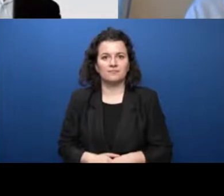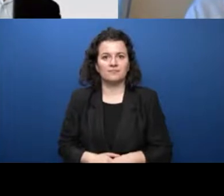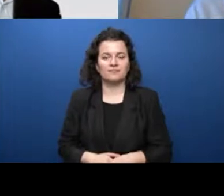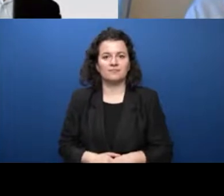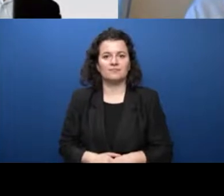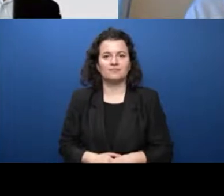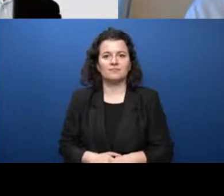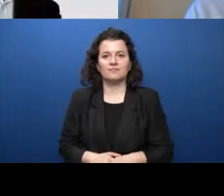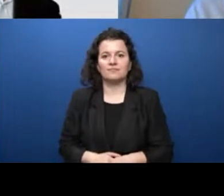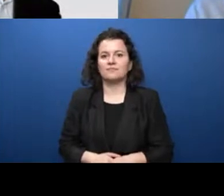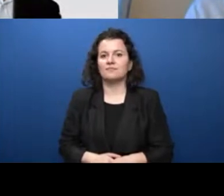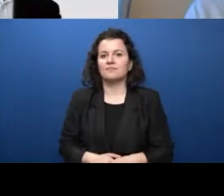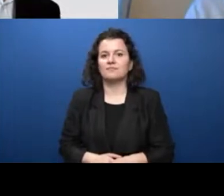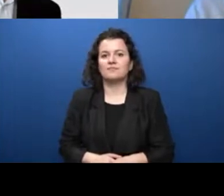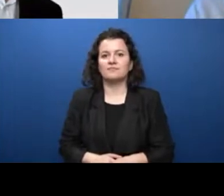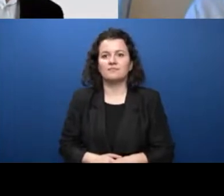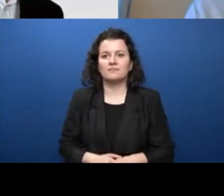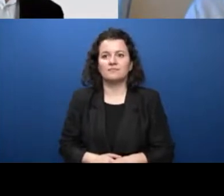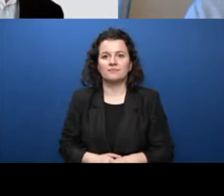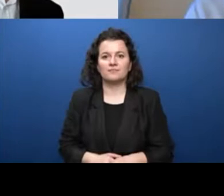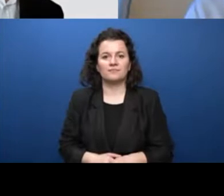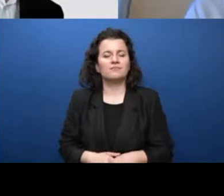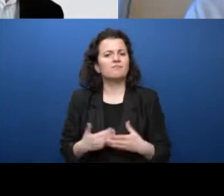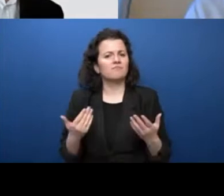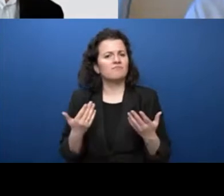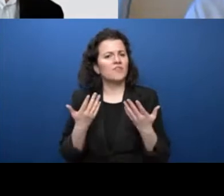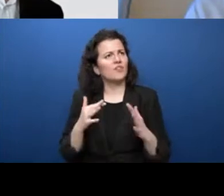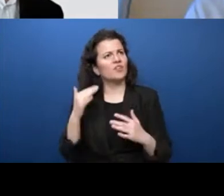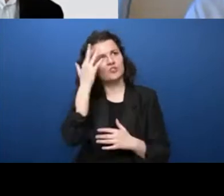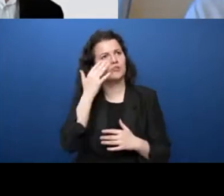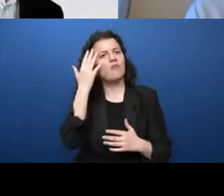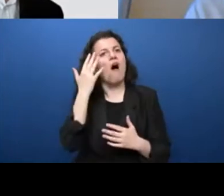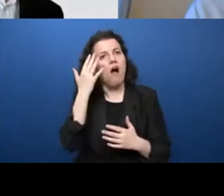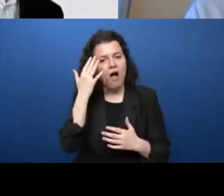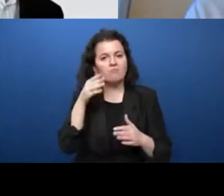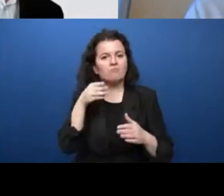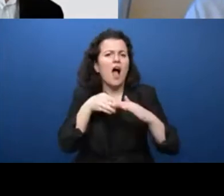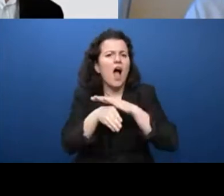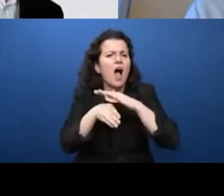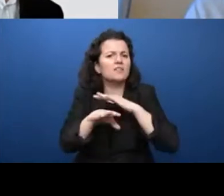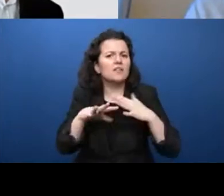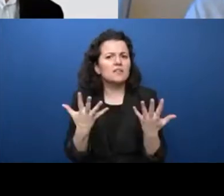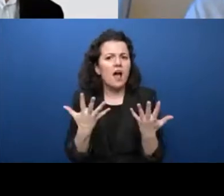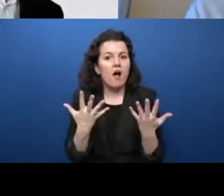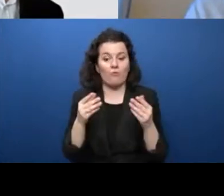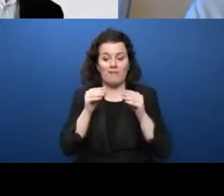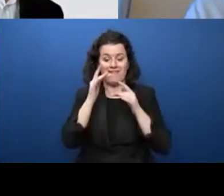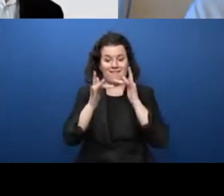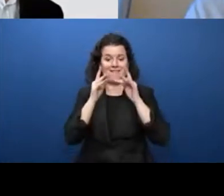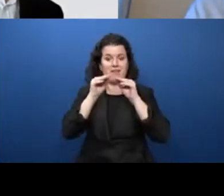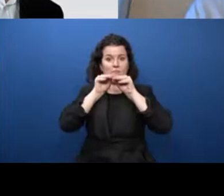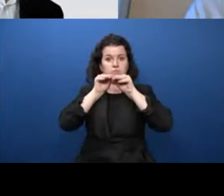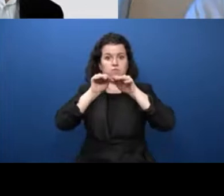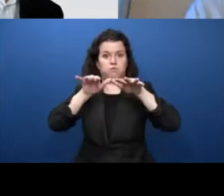It's been talked a lot about increasing access by increasing connectivity and improving bandwidth. But we also